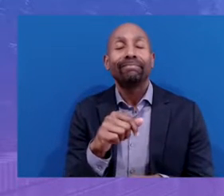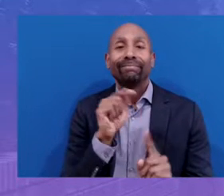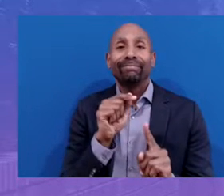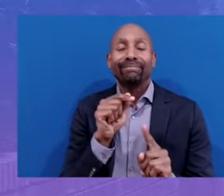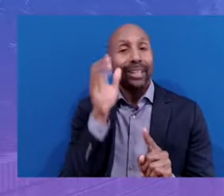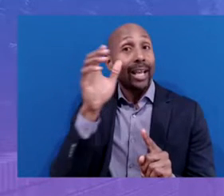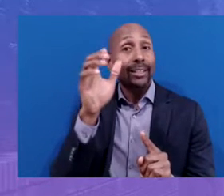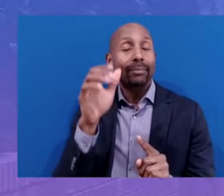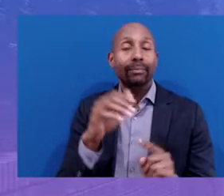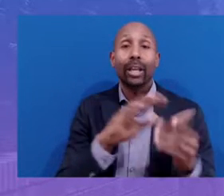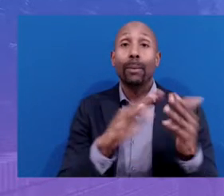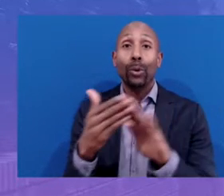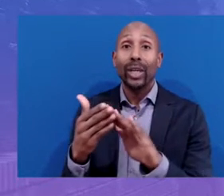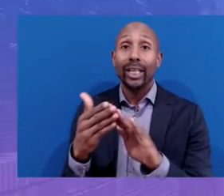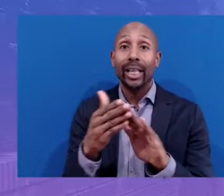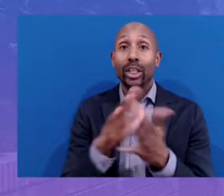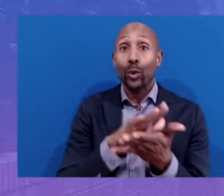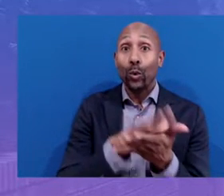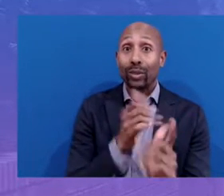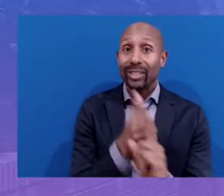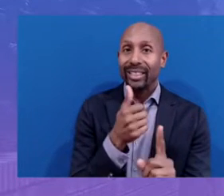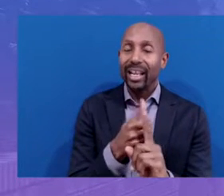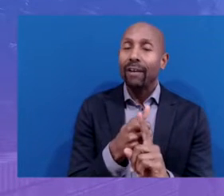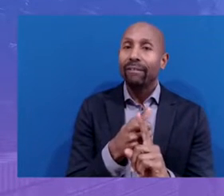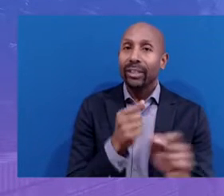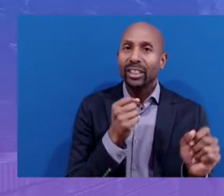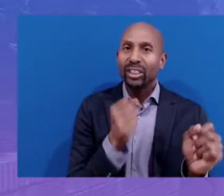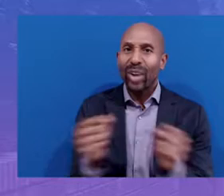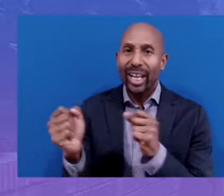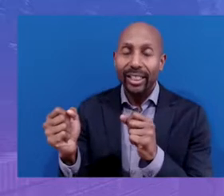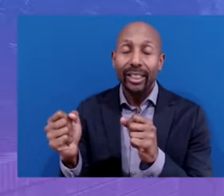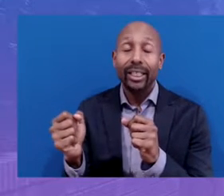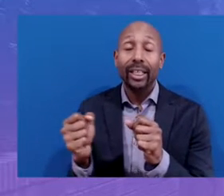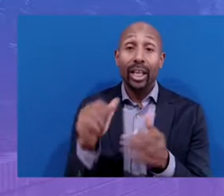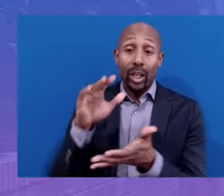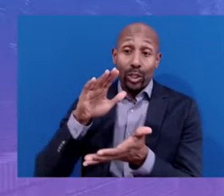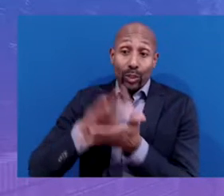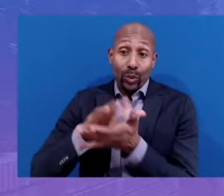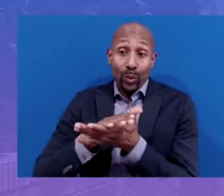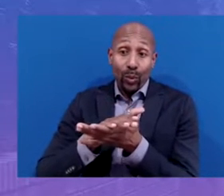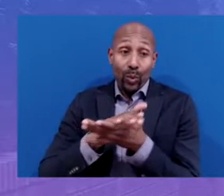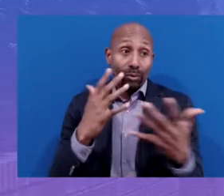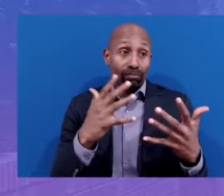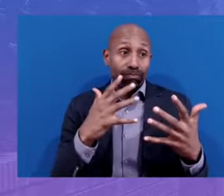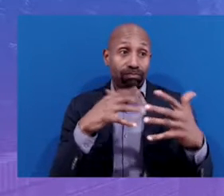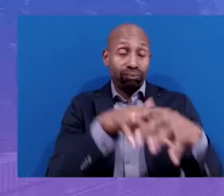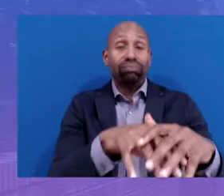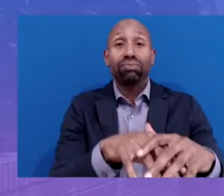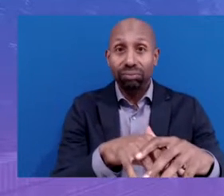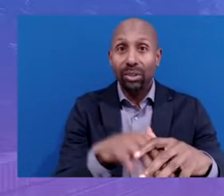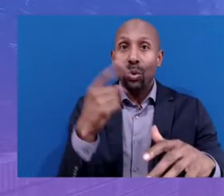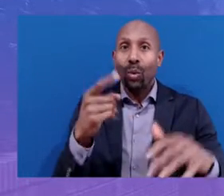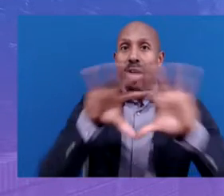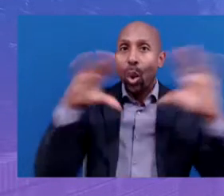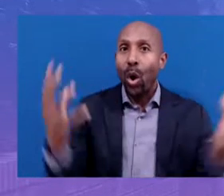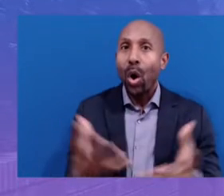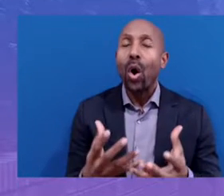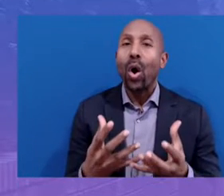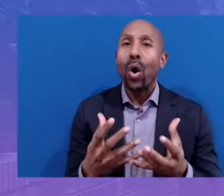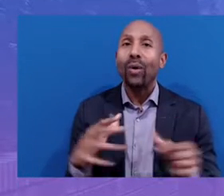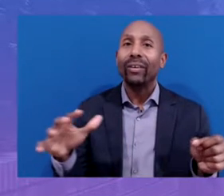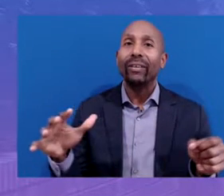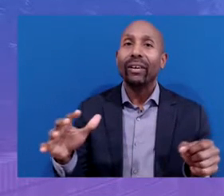community schools represent a strategy where a school blends and braids and integrates into one comprehensive whole,